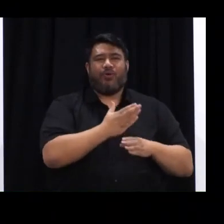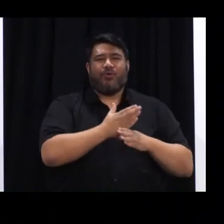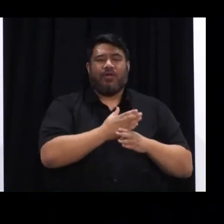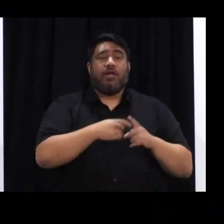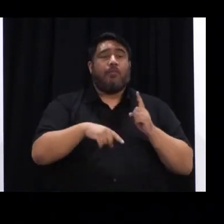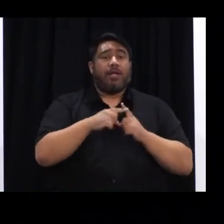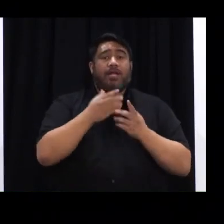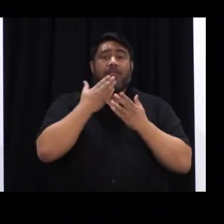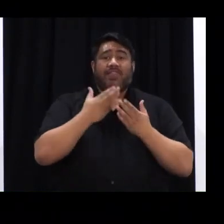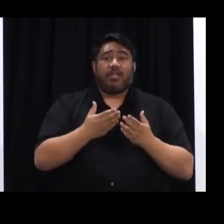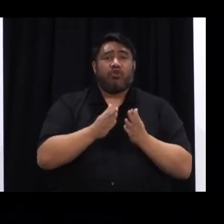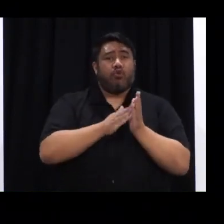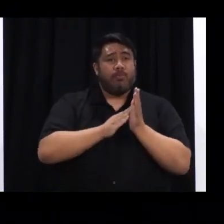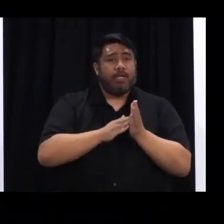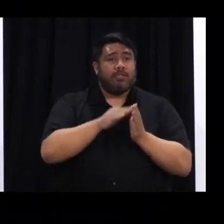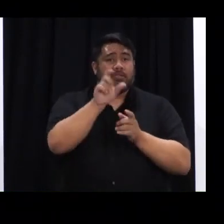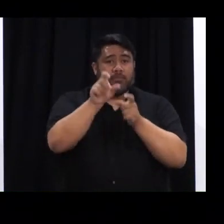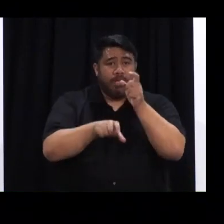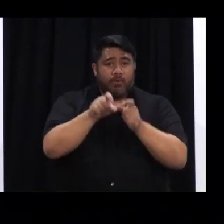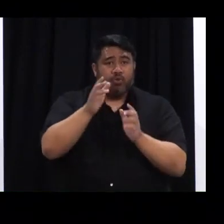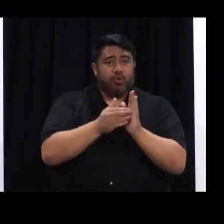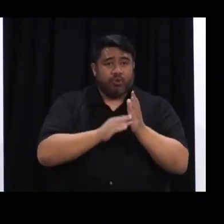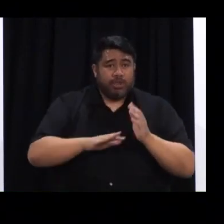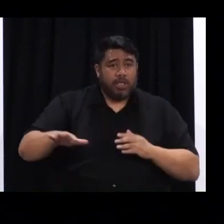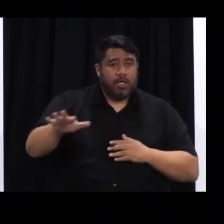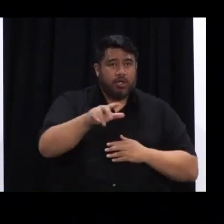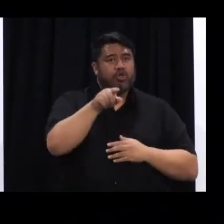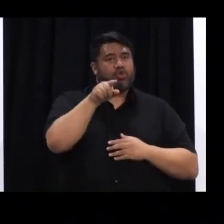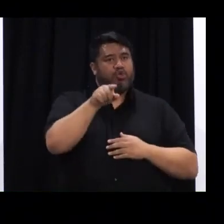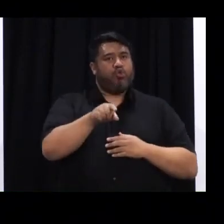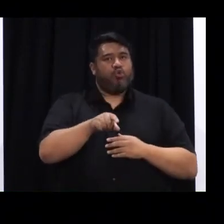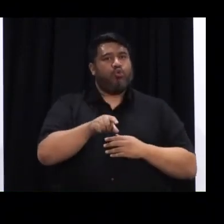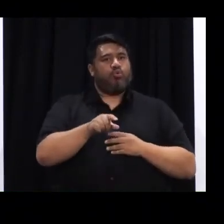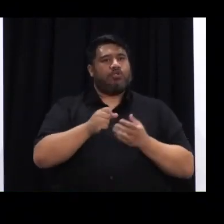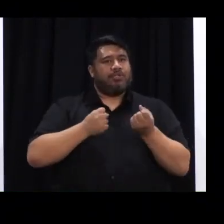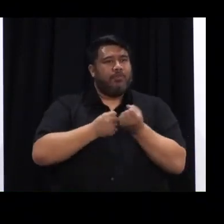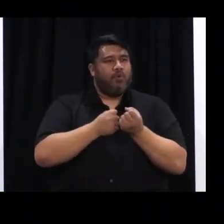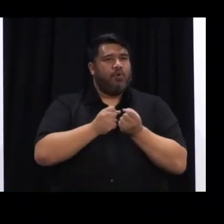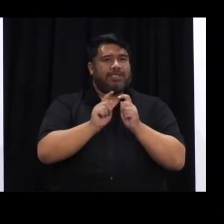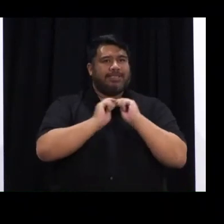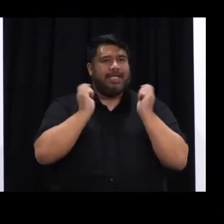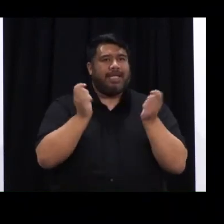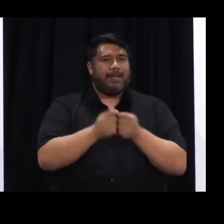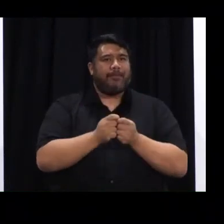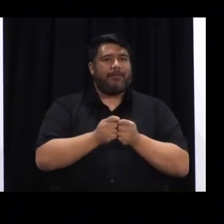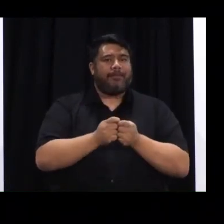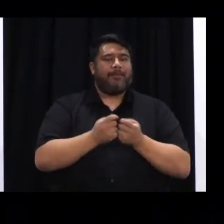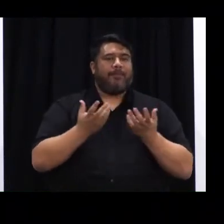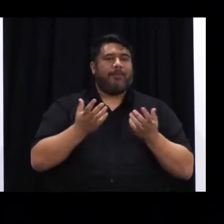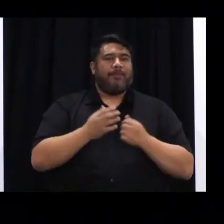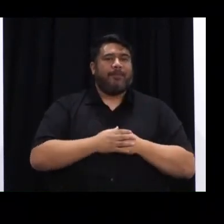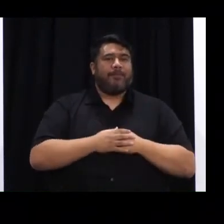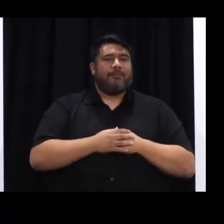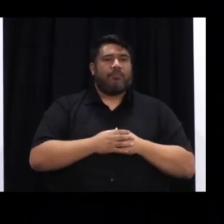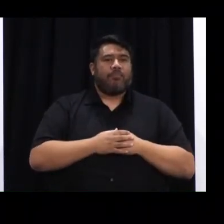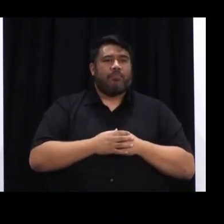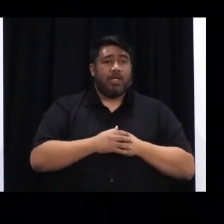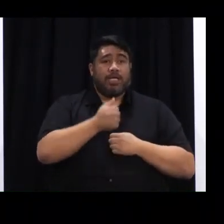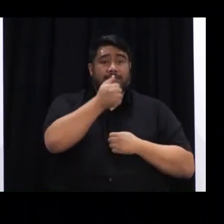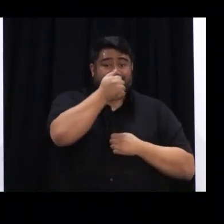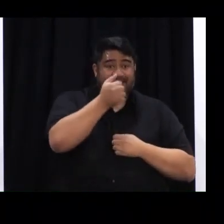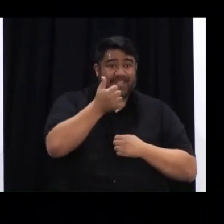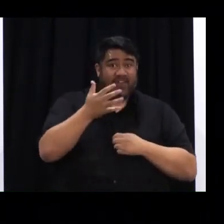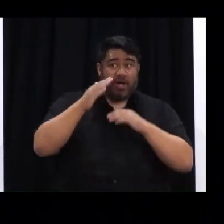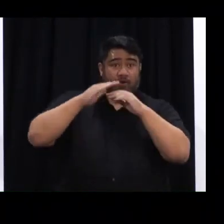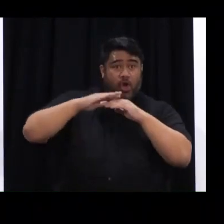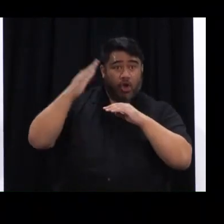New Zealanders who have showed up and done their bit for the team. It means that 89% of people aged 65 plus have